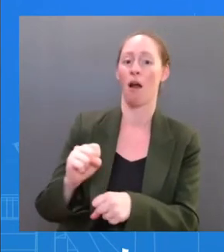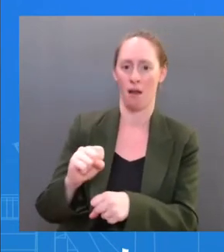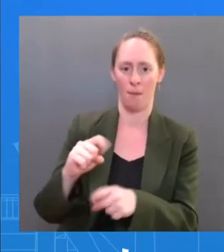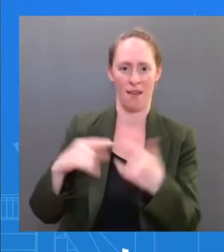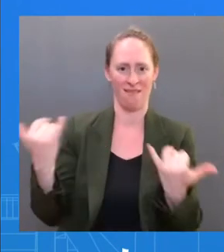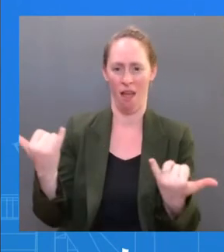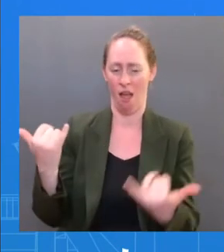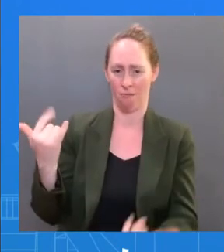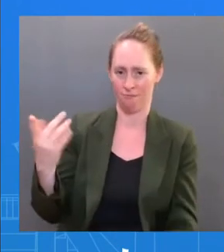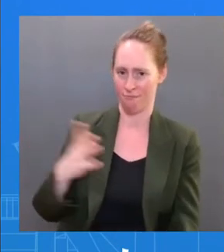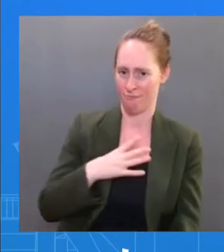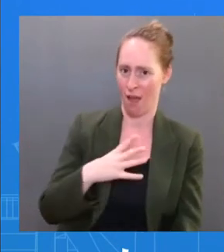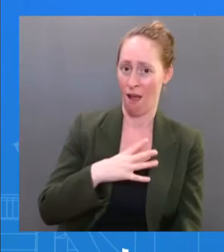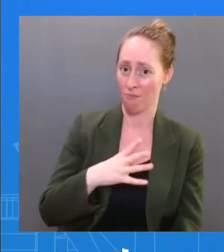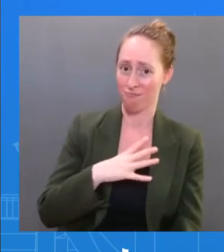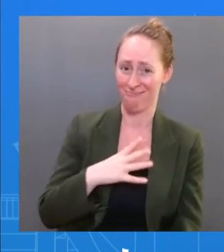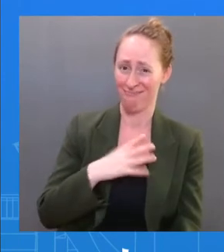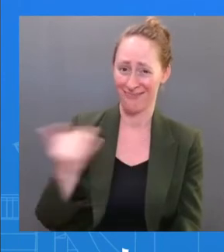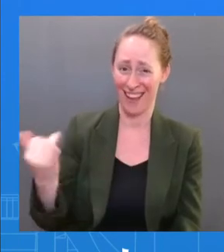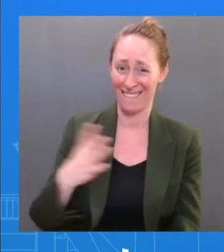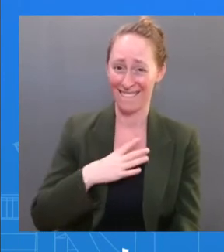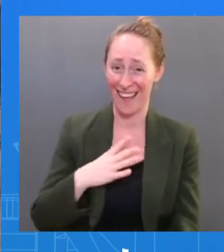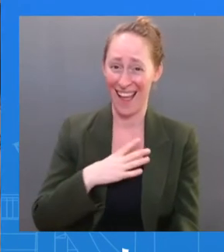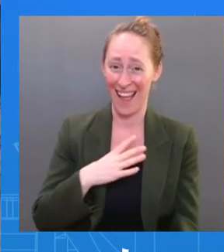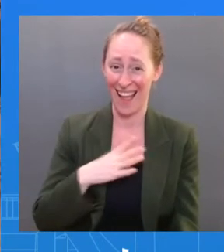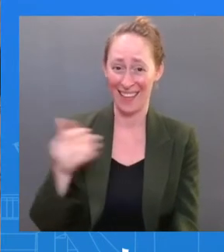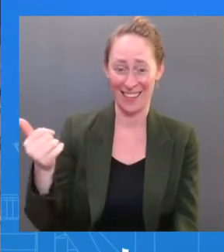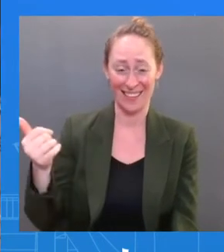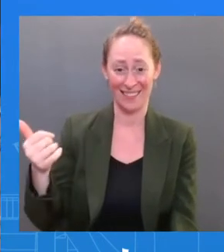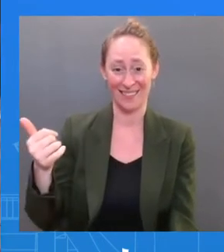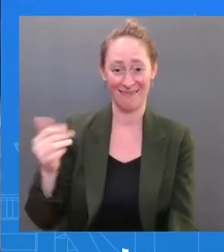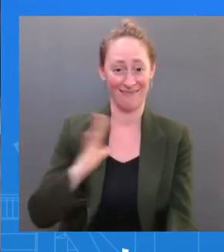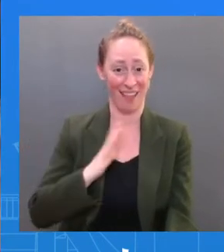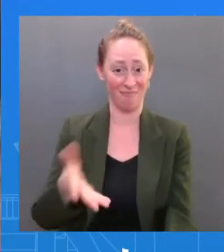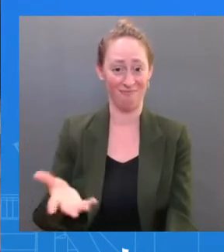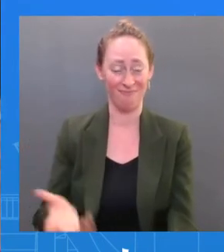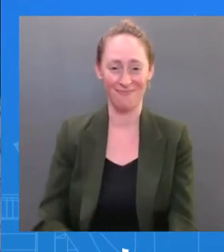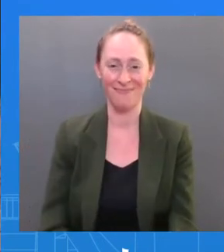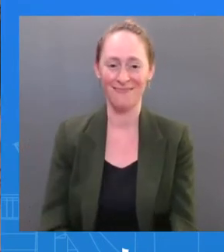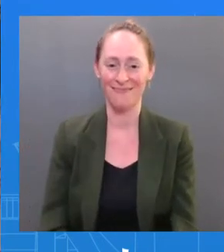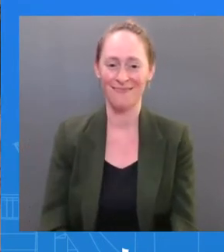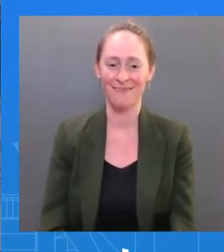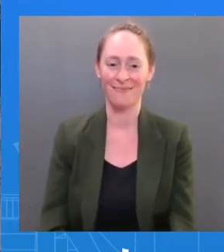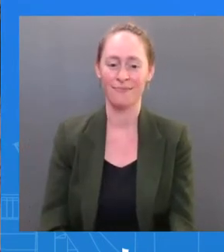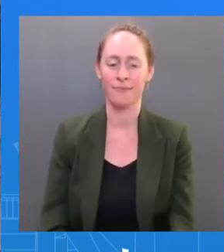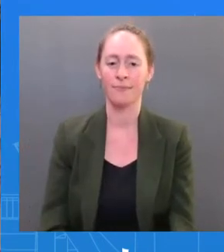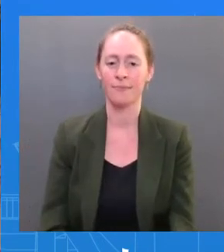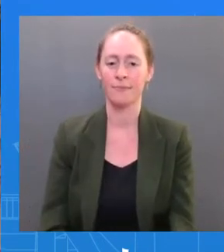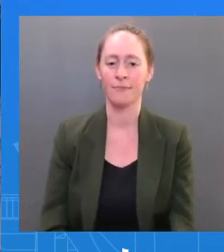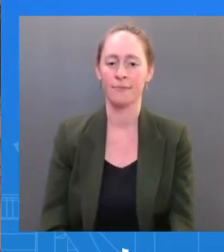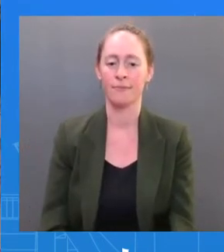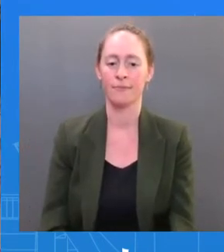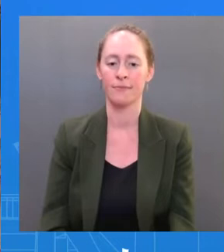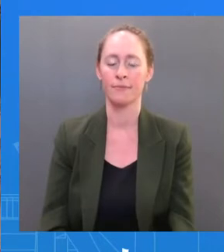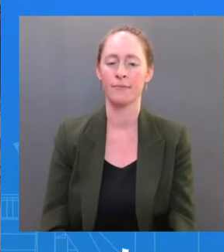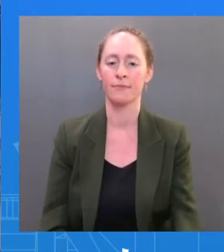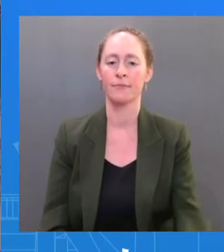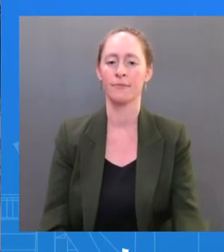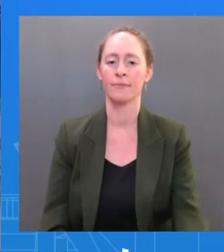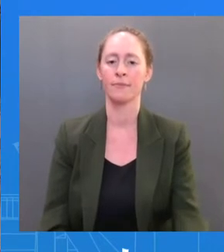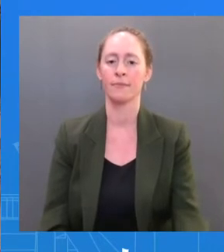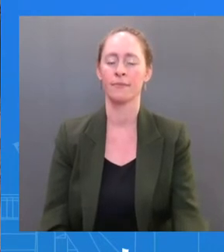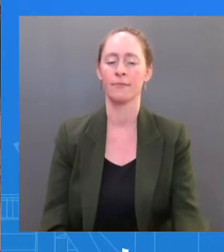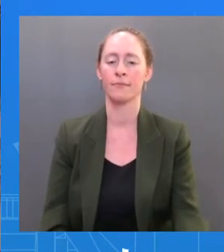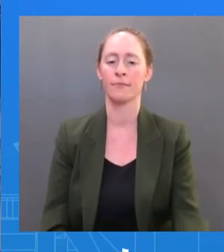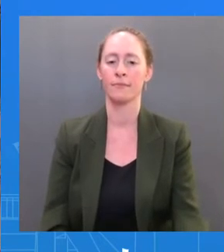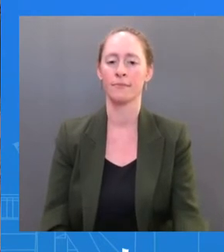fine with mild symptoms. Dr. I think that we've seen, with rebound cases, second courses of Pax Livid. Would the President, if he had a